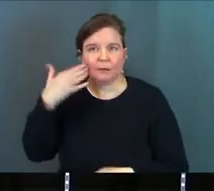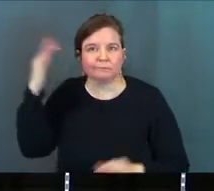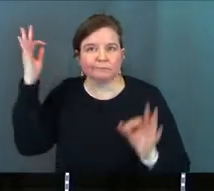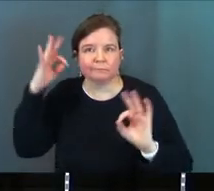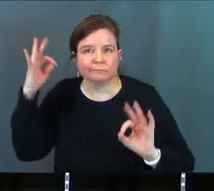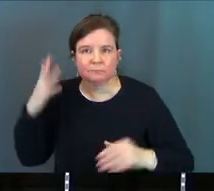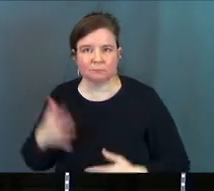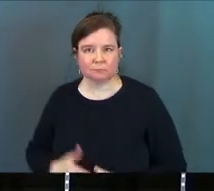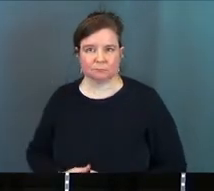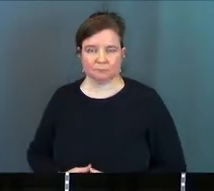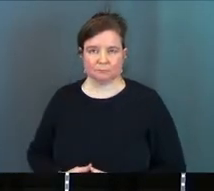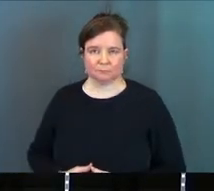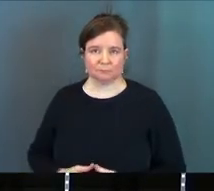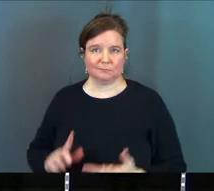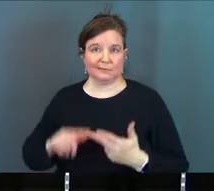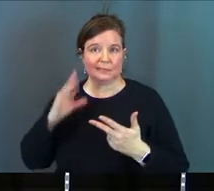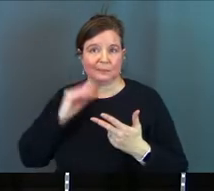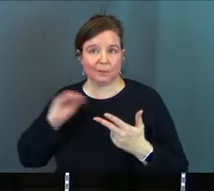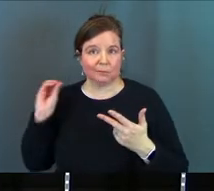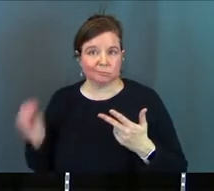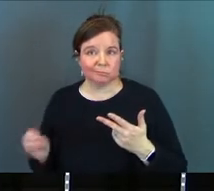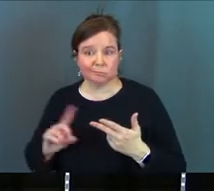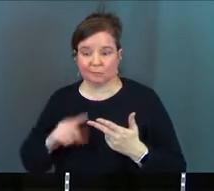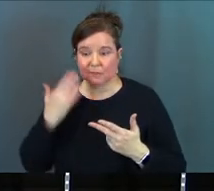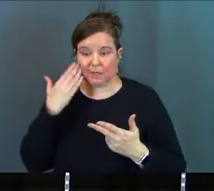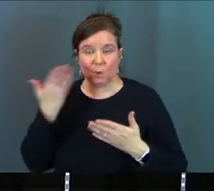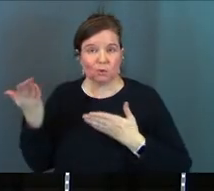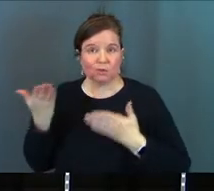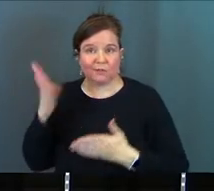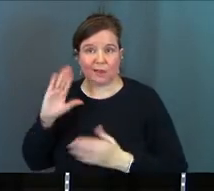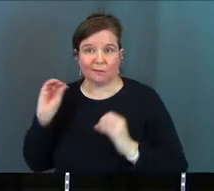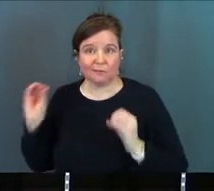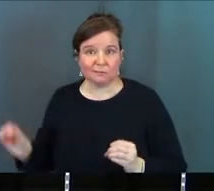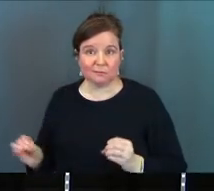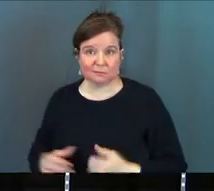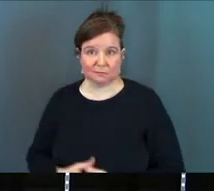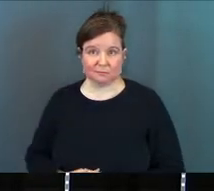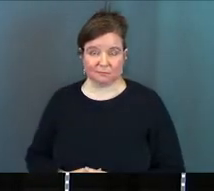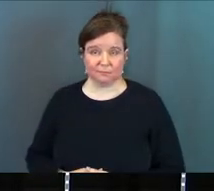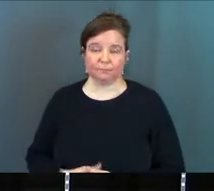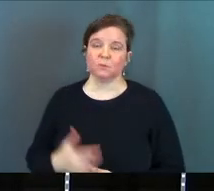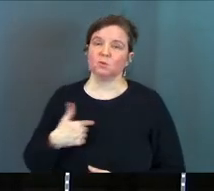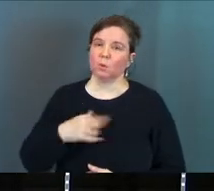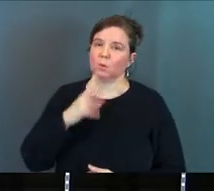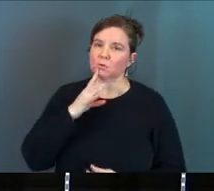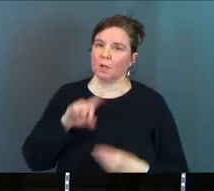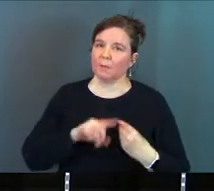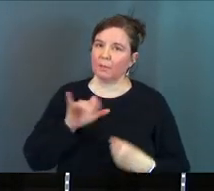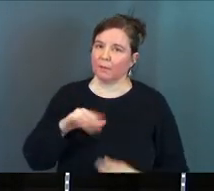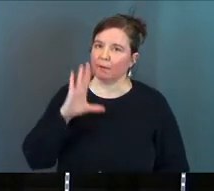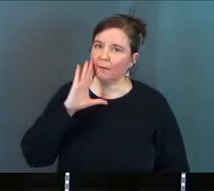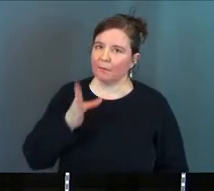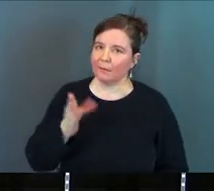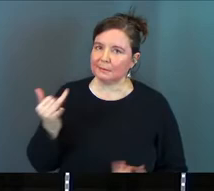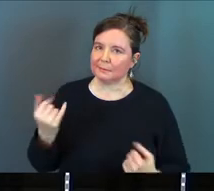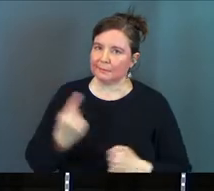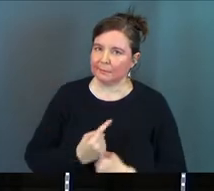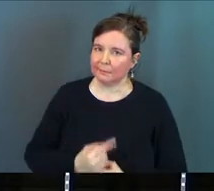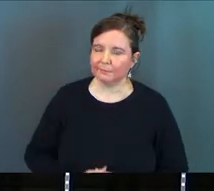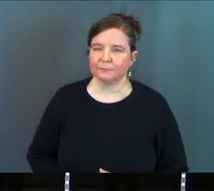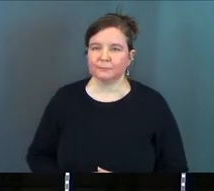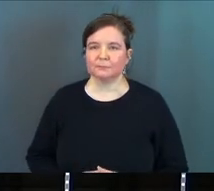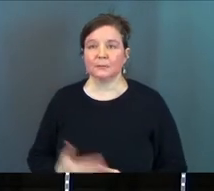know the stories. And they didn't know and serve God. So we're going to talk about that today.